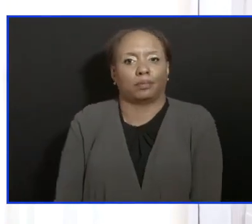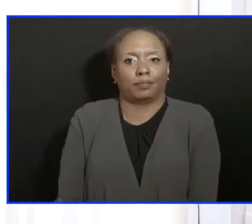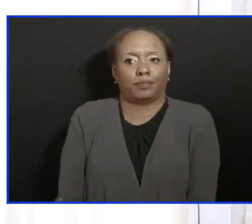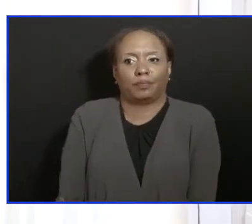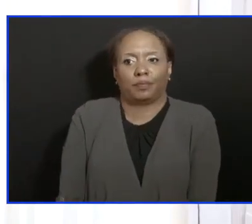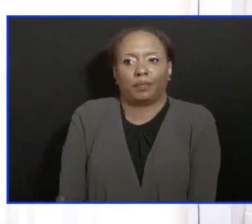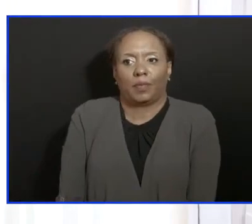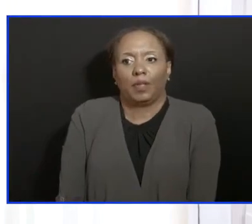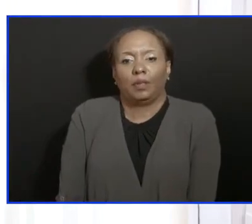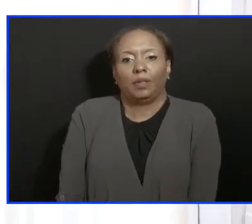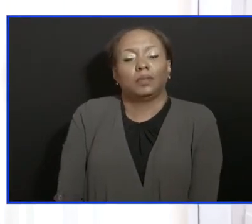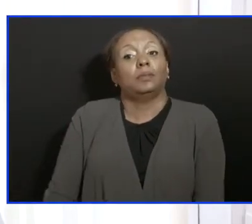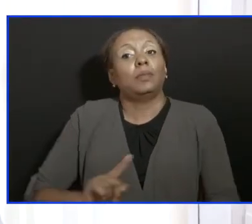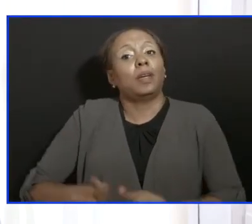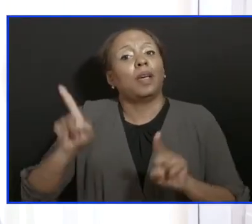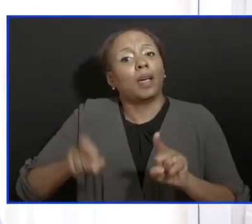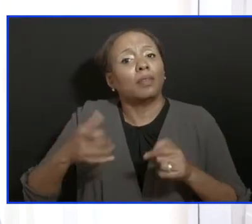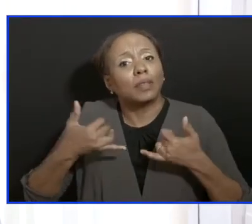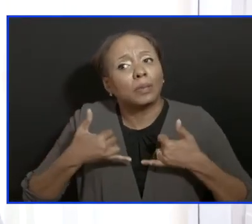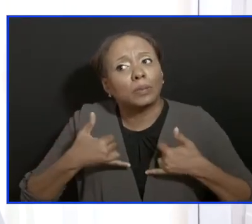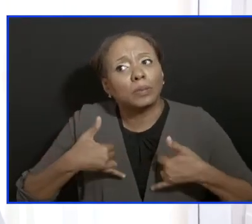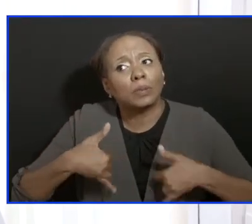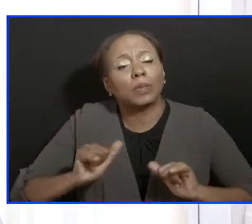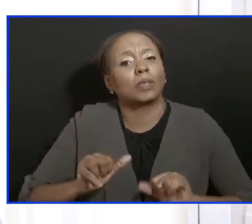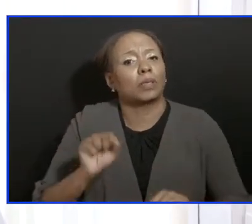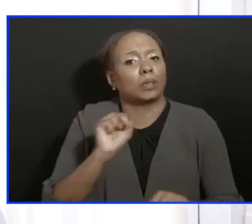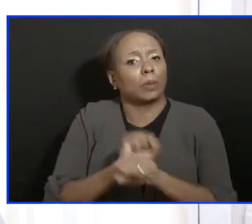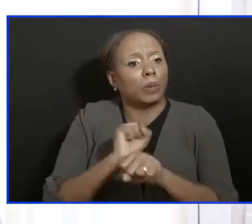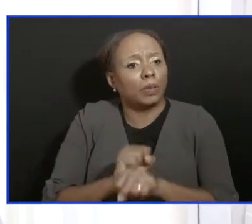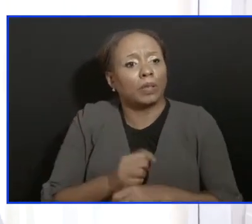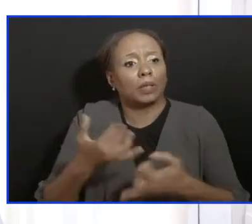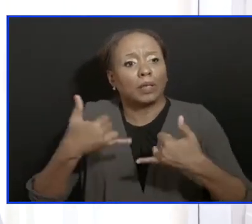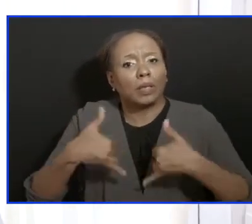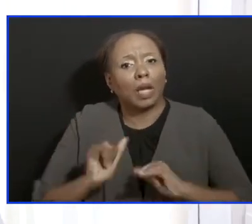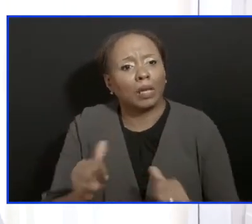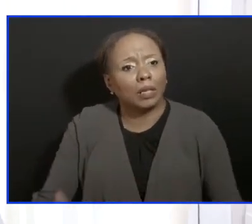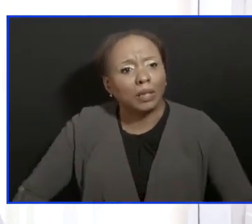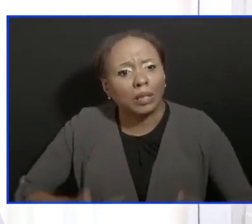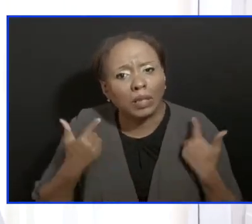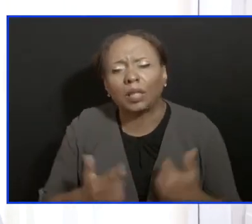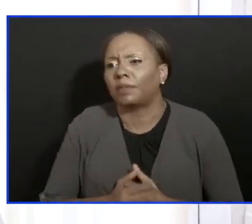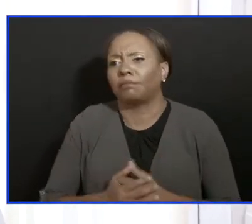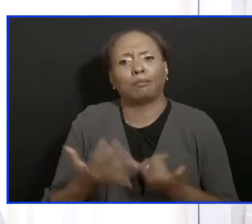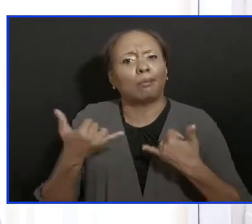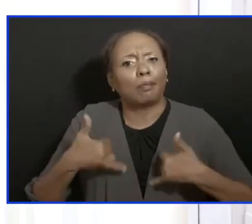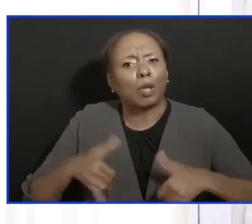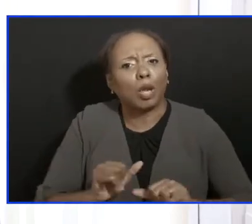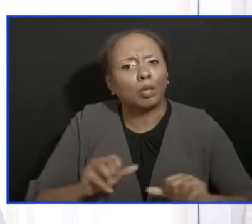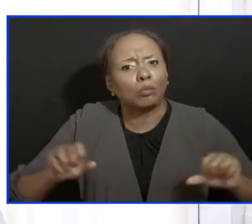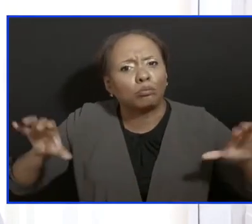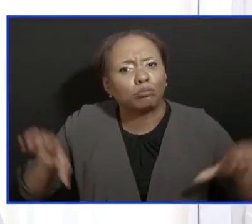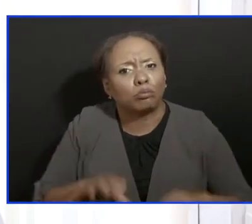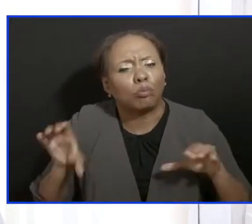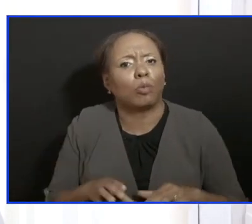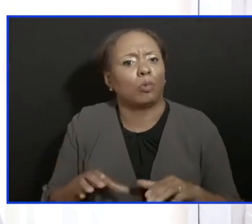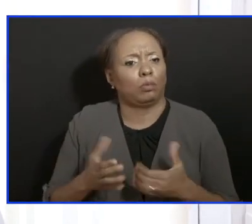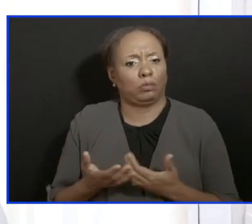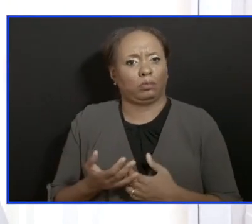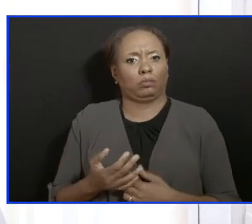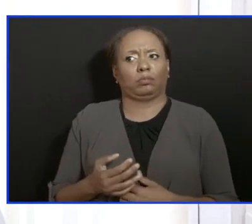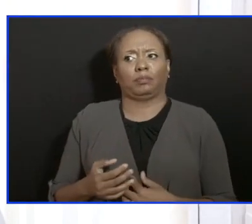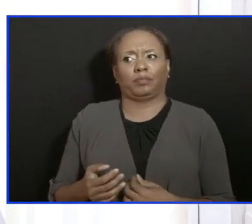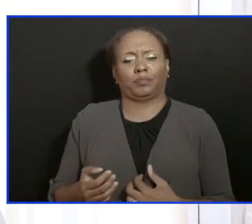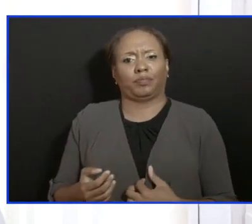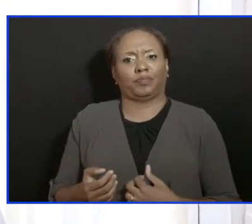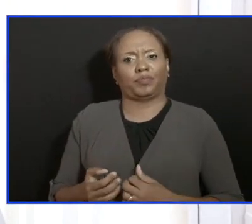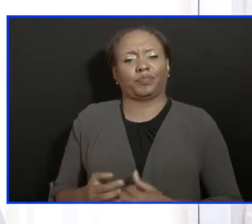it doesn't stop us from living. And it doesn't stop us from working. And it doesn't stop us from doing the things that we need to do. Now, I am